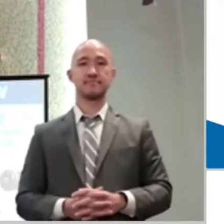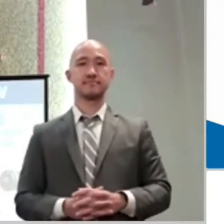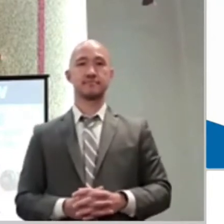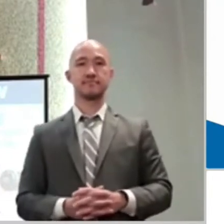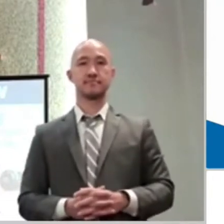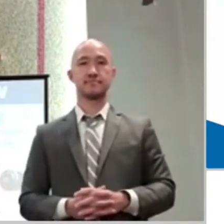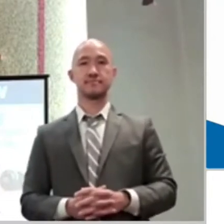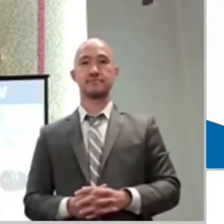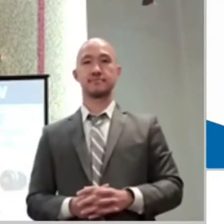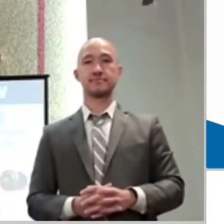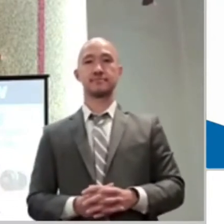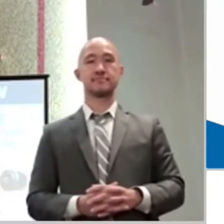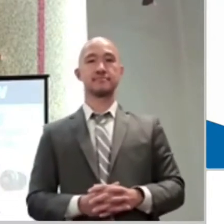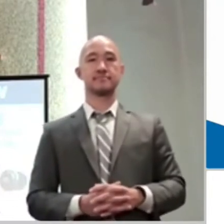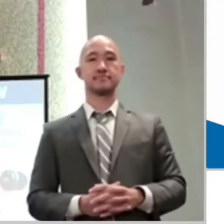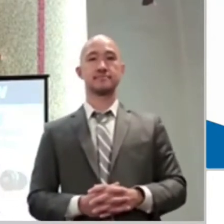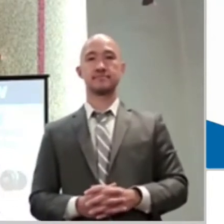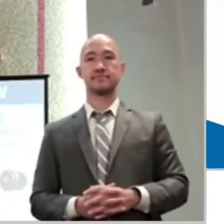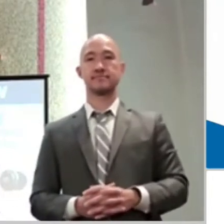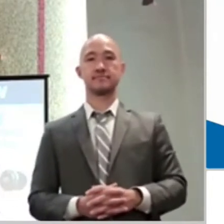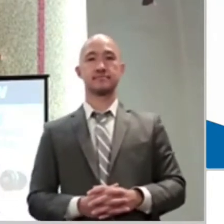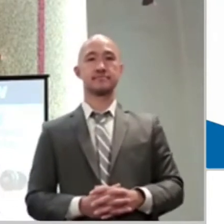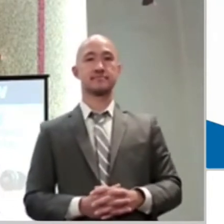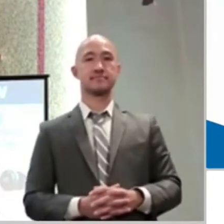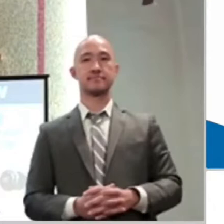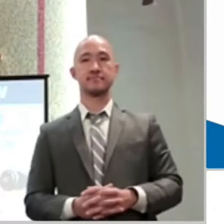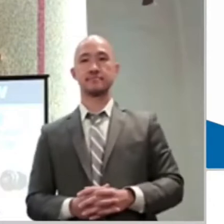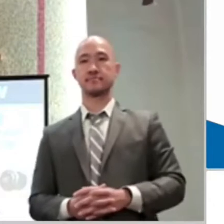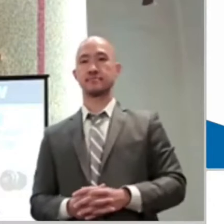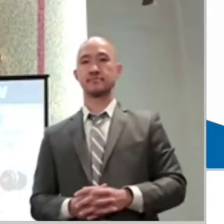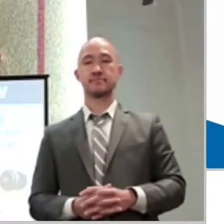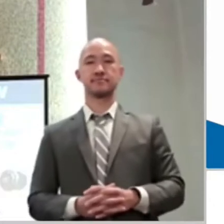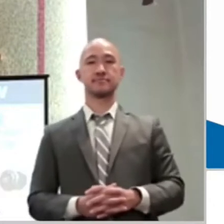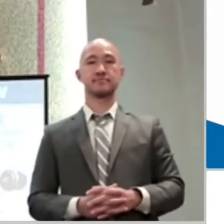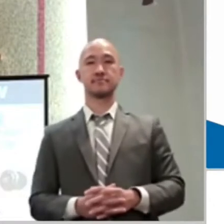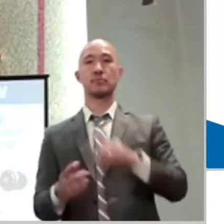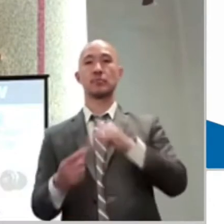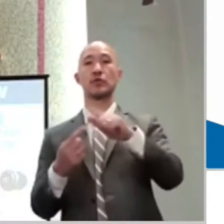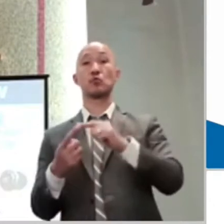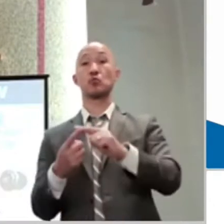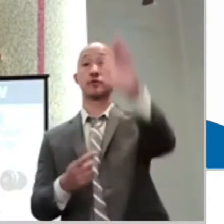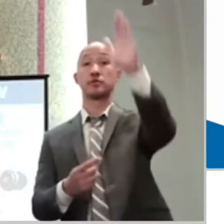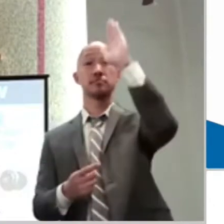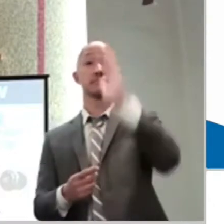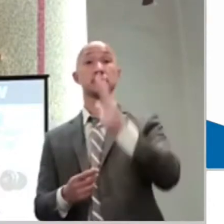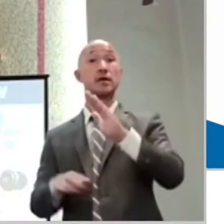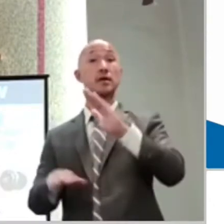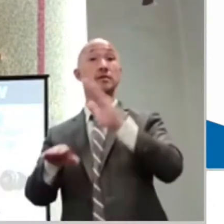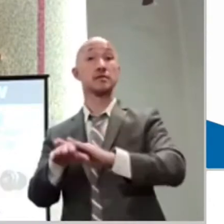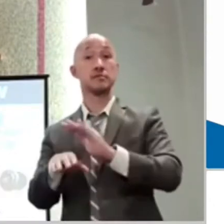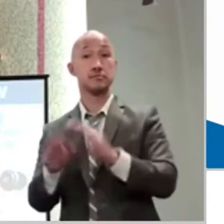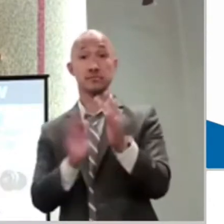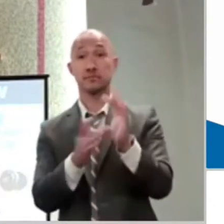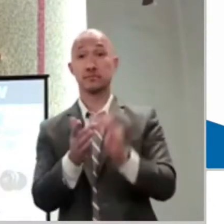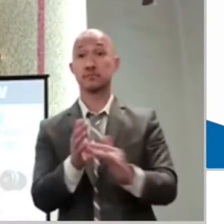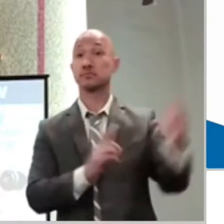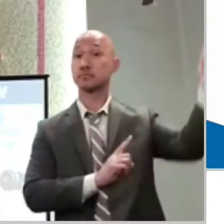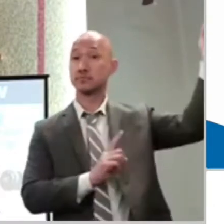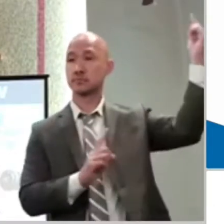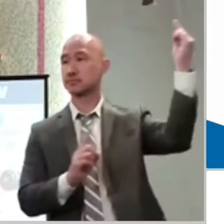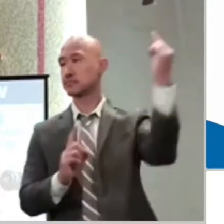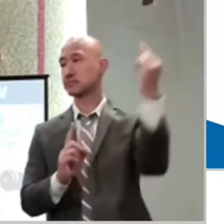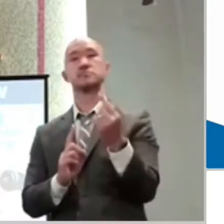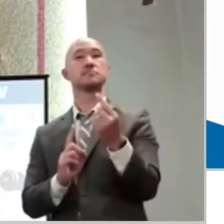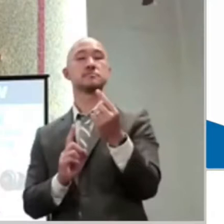is making by giving us Jesus? Isn't that the whole point of the Gospels that we are studying?